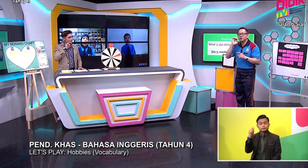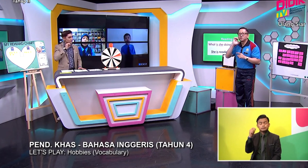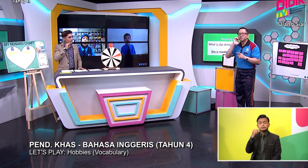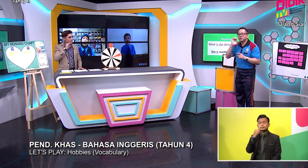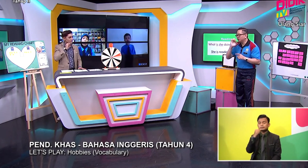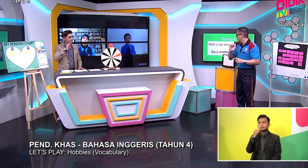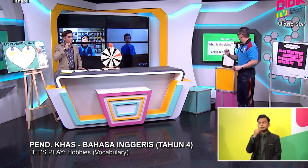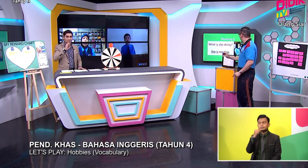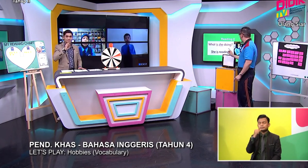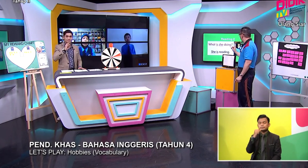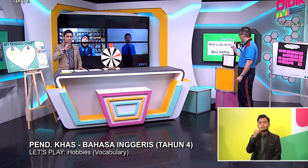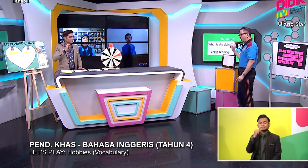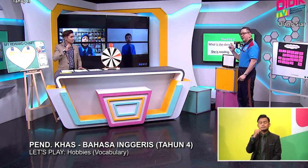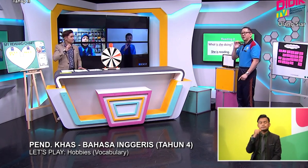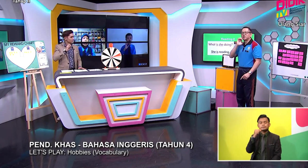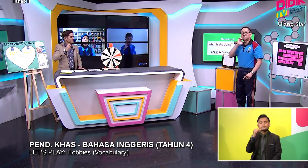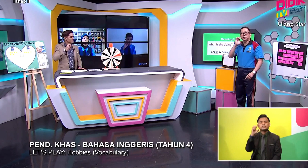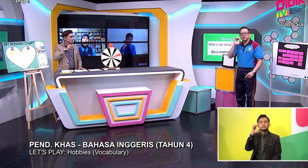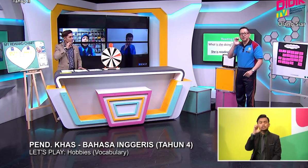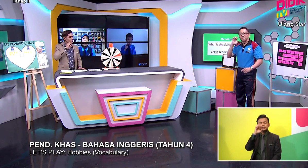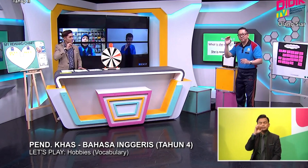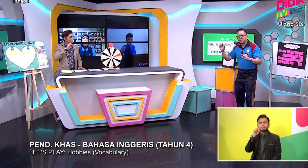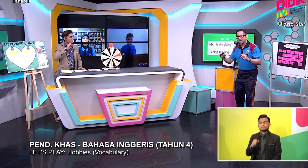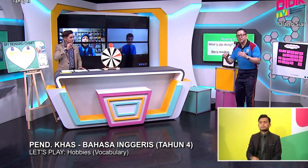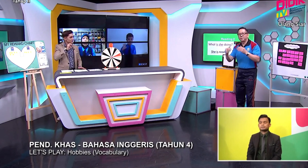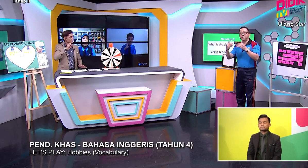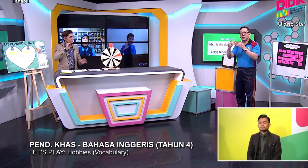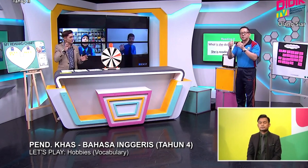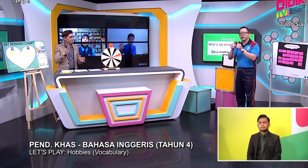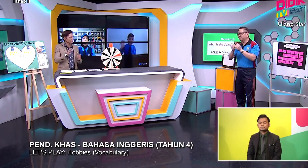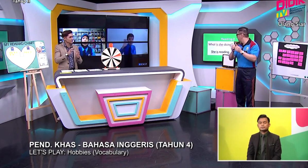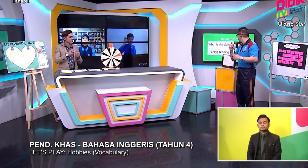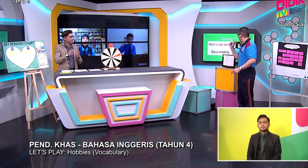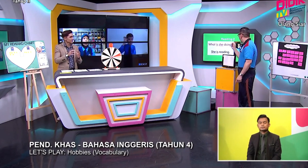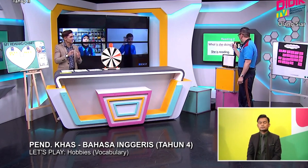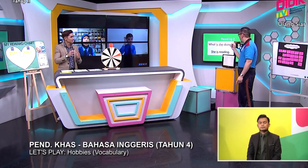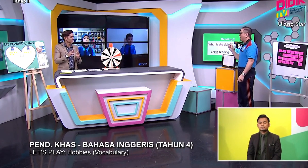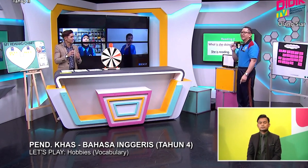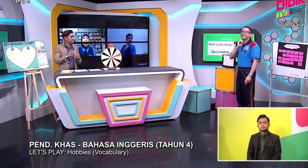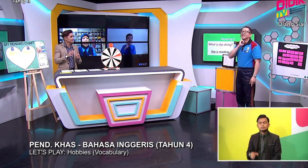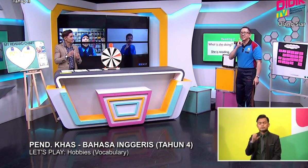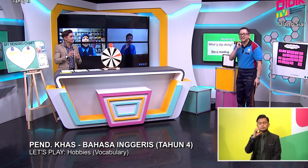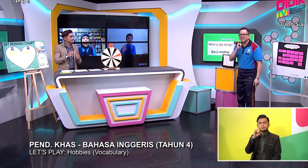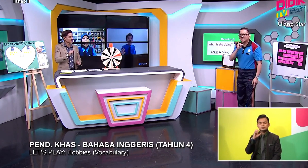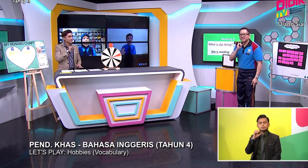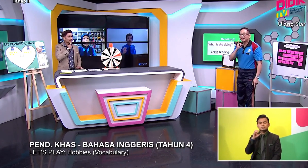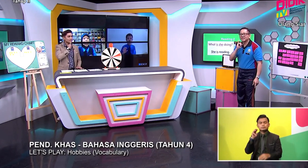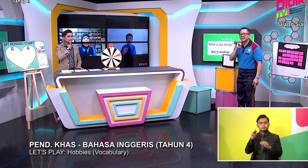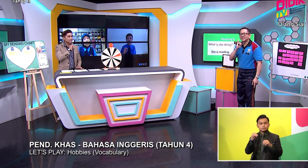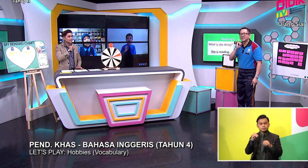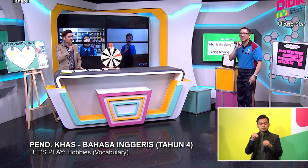She Okay She Must Match with Is